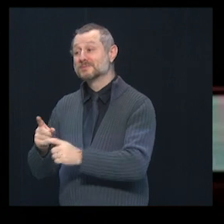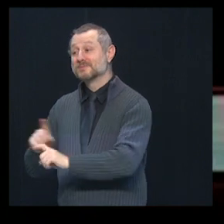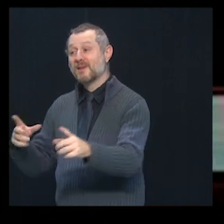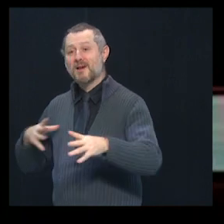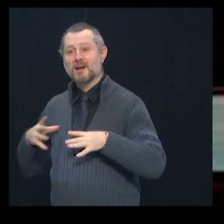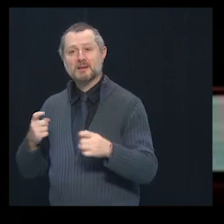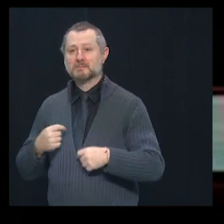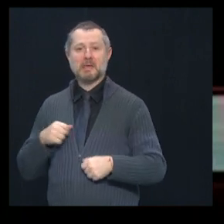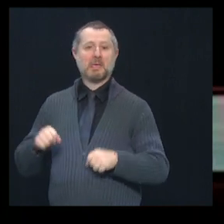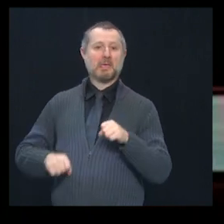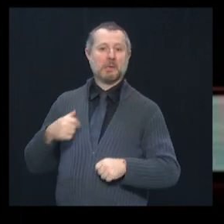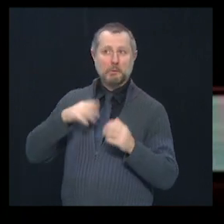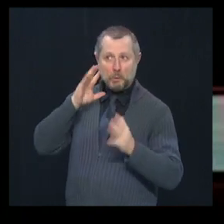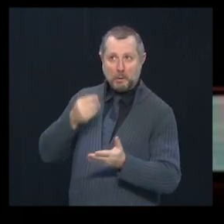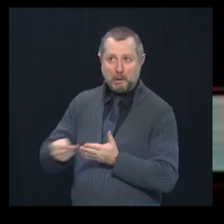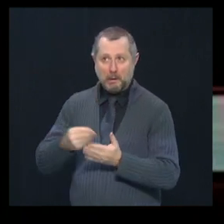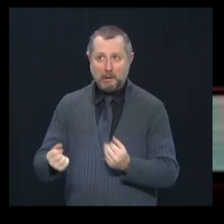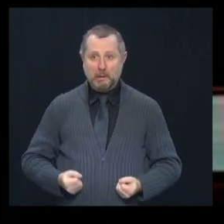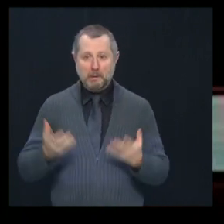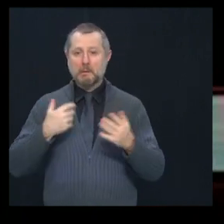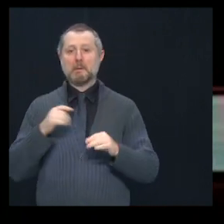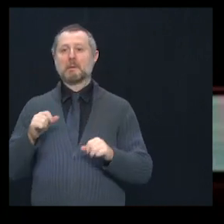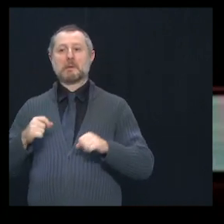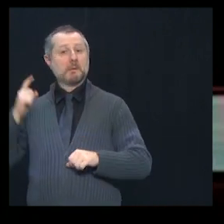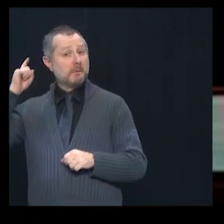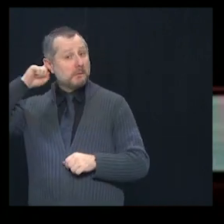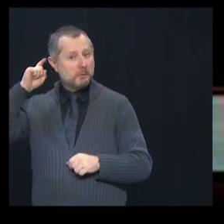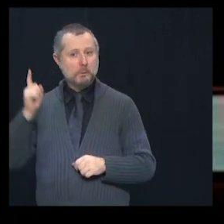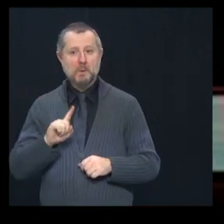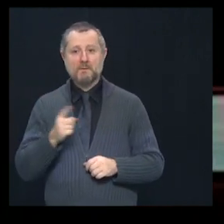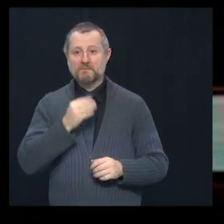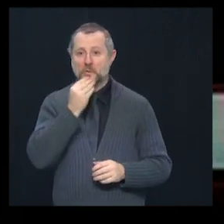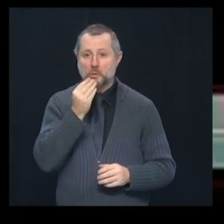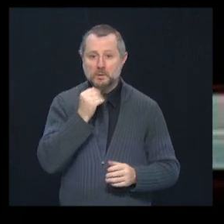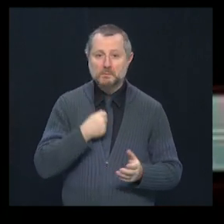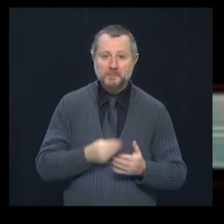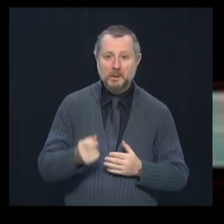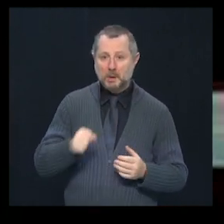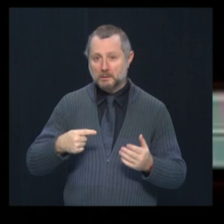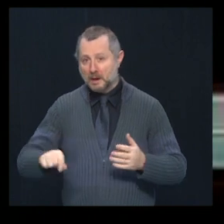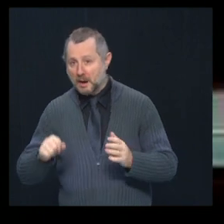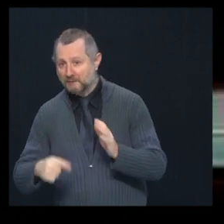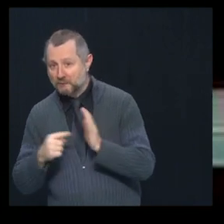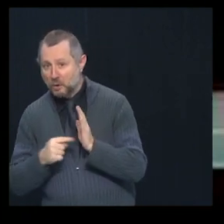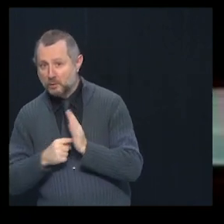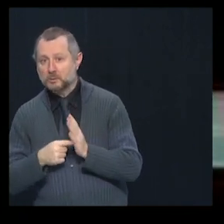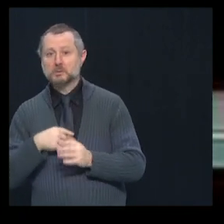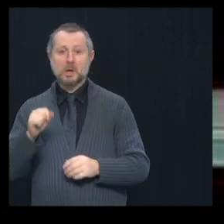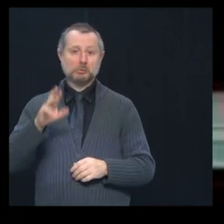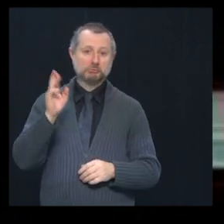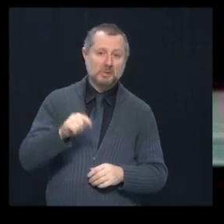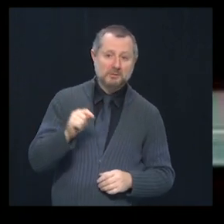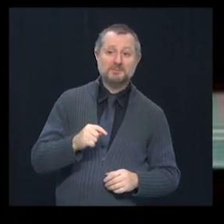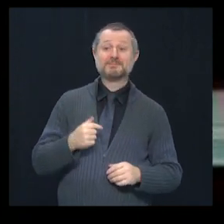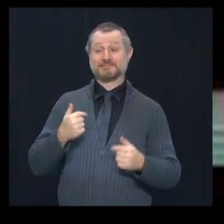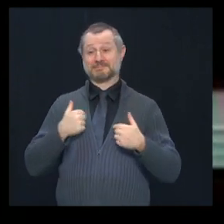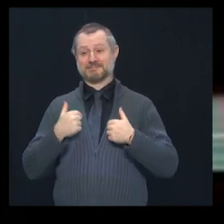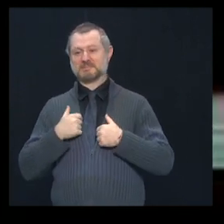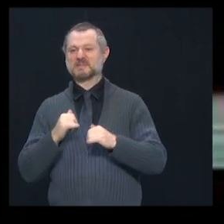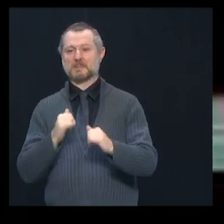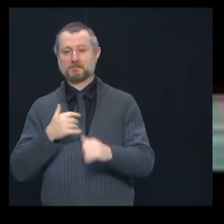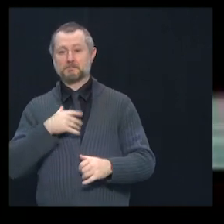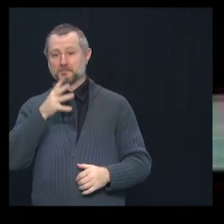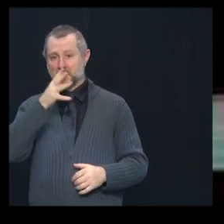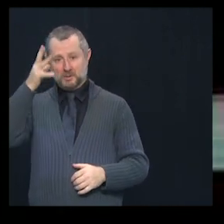where their next meal is coming from or if they're going to pay their rent and as a parent myself i mean it kills me to think